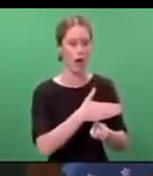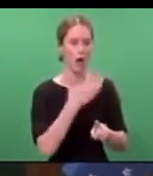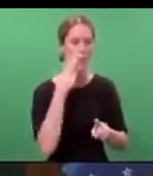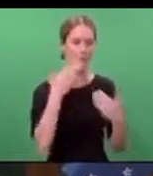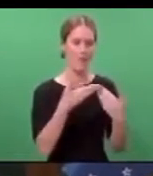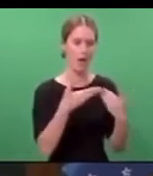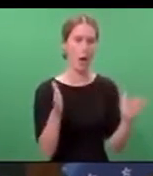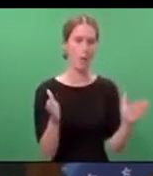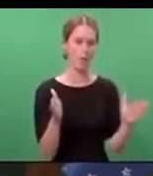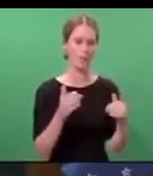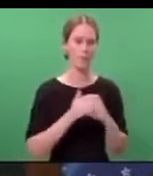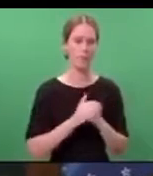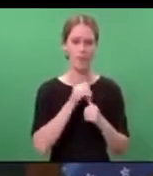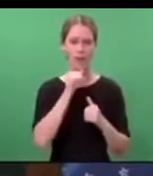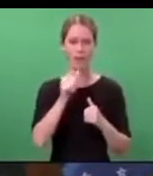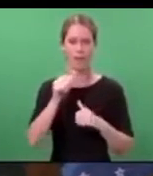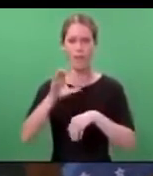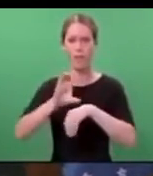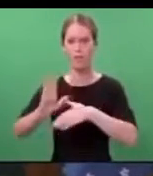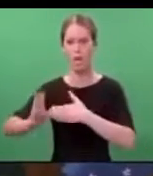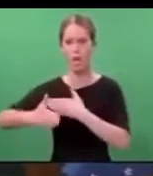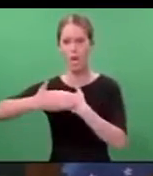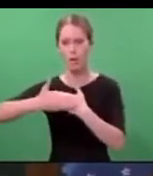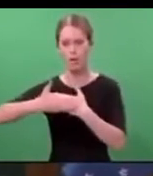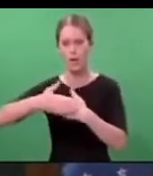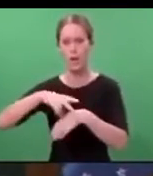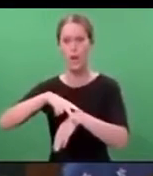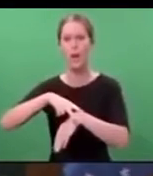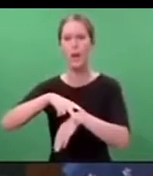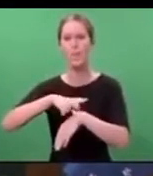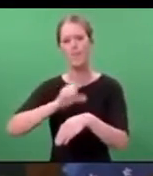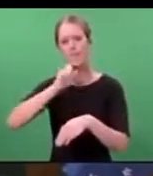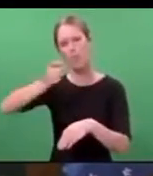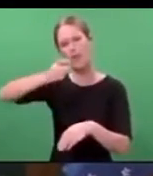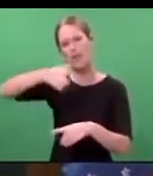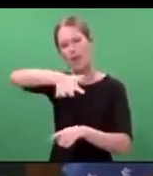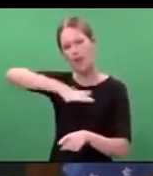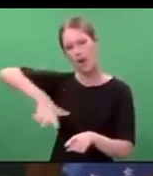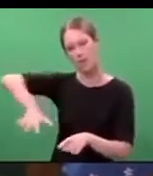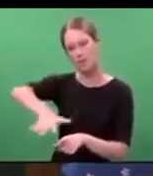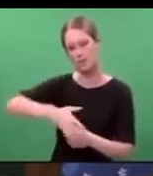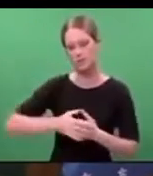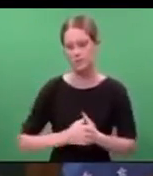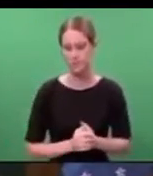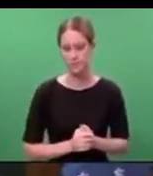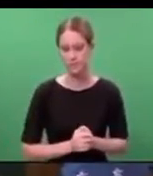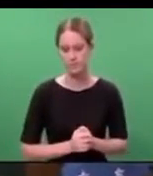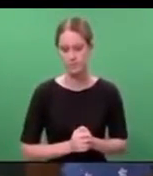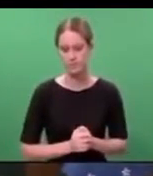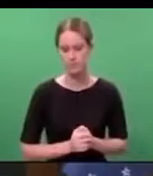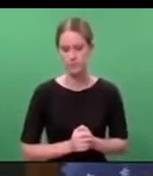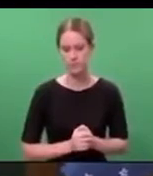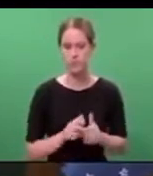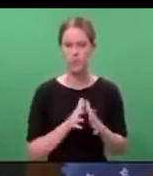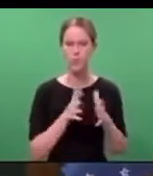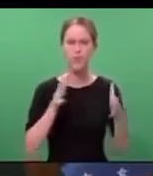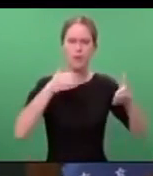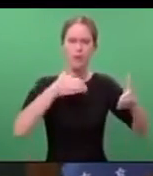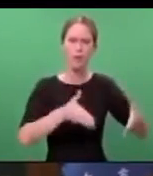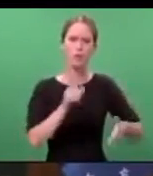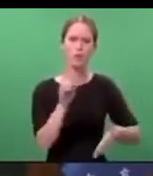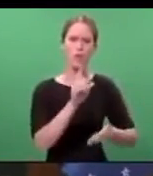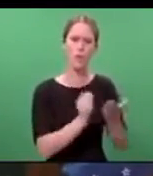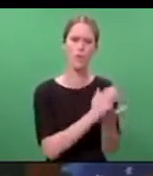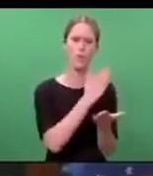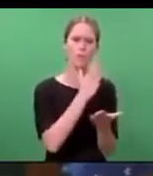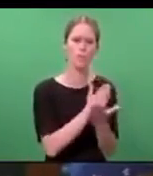open. When they are closed, police will be in the vicinity. There is a huge focus on ensuring